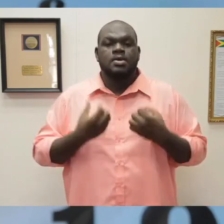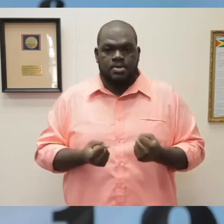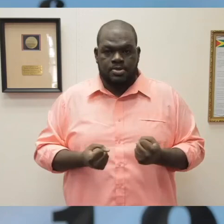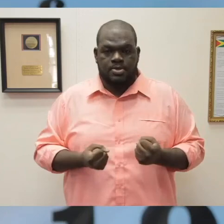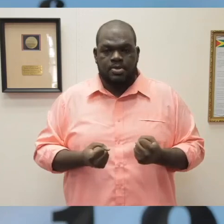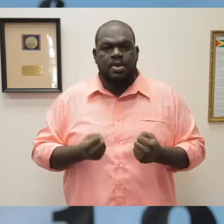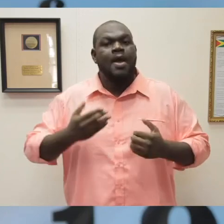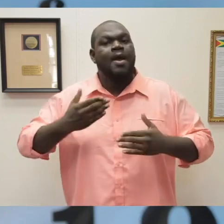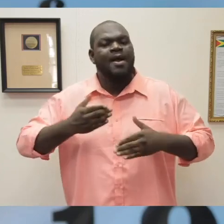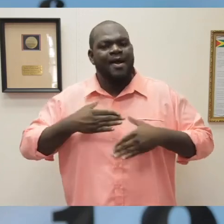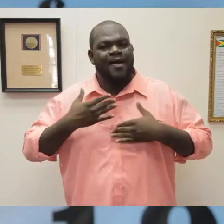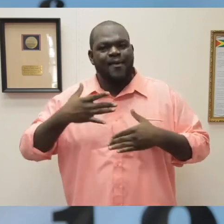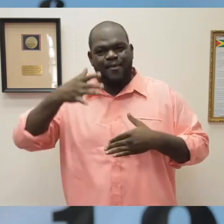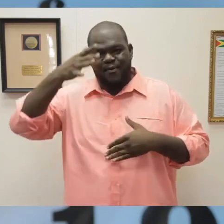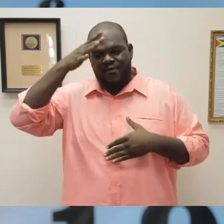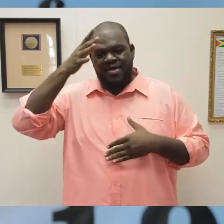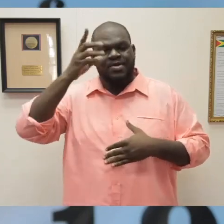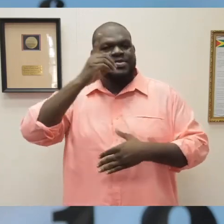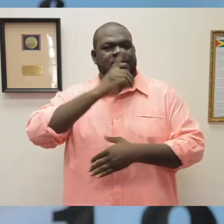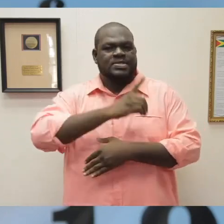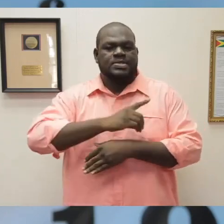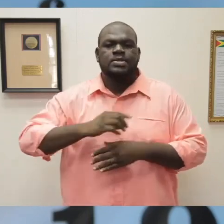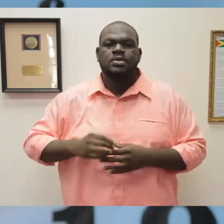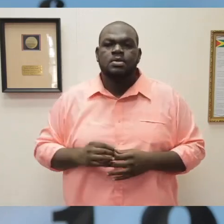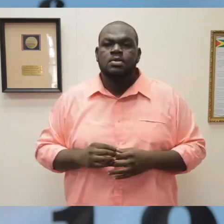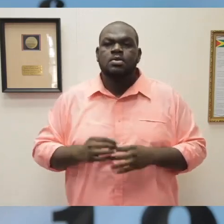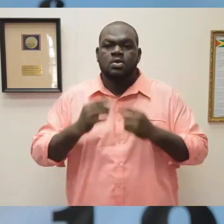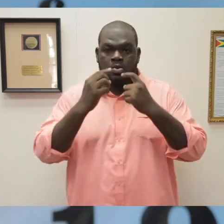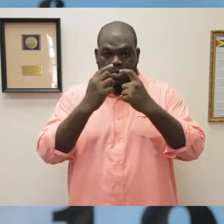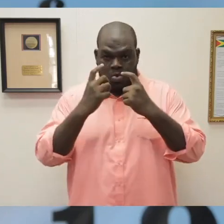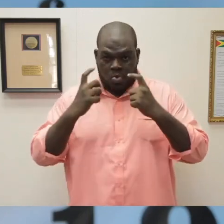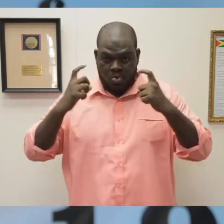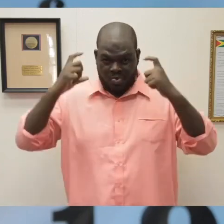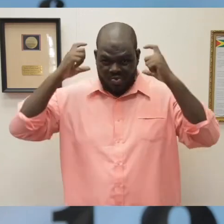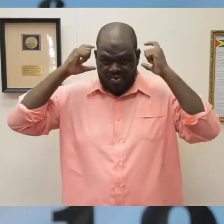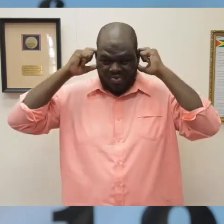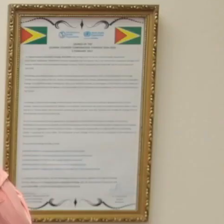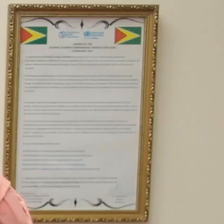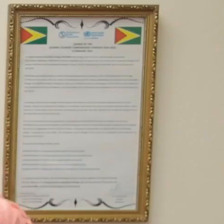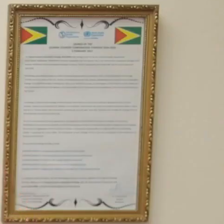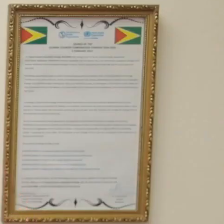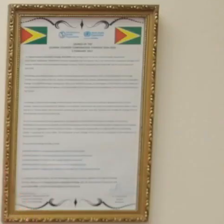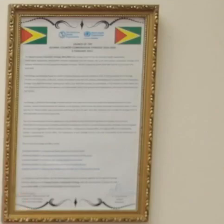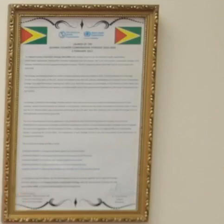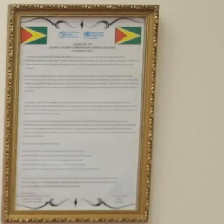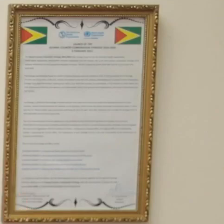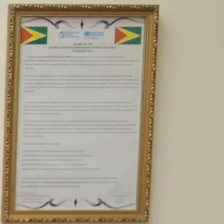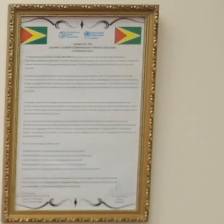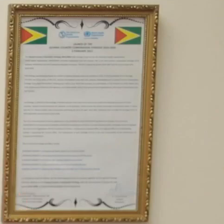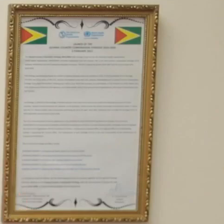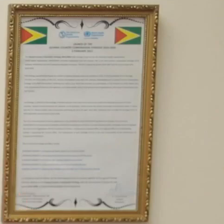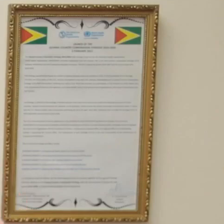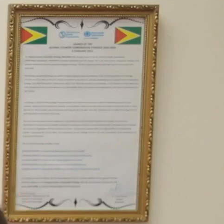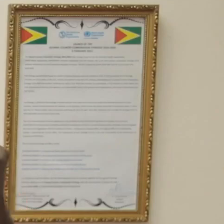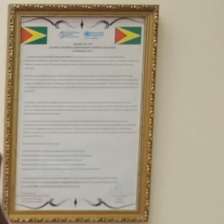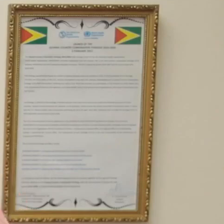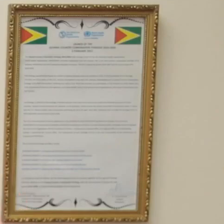wear a face mask if out in public, and maintain physical distance. I thank you.